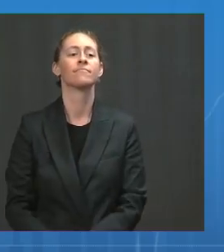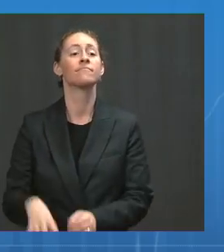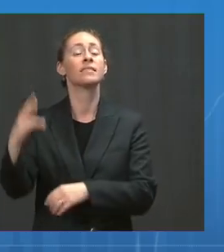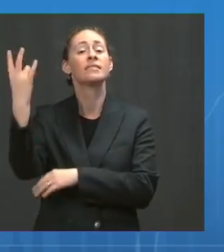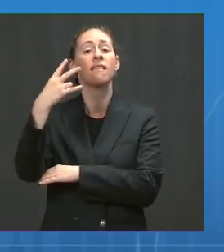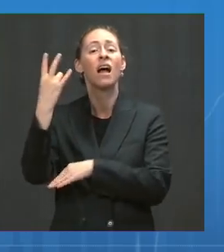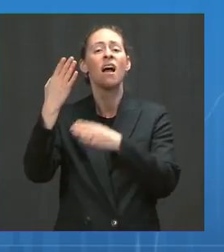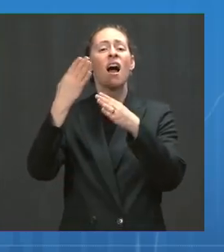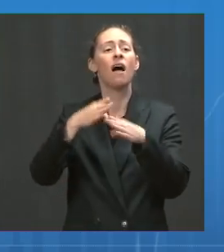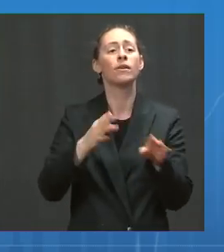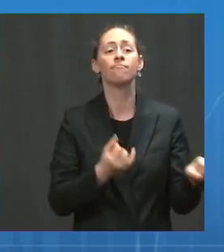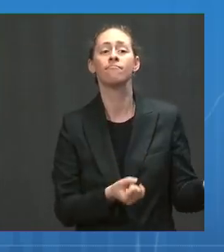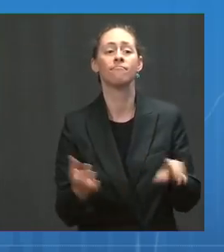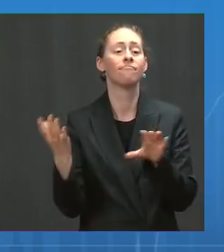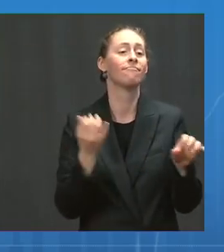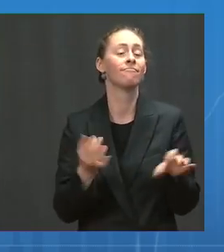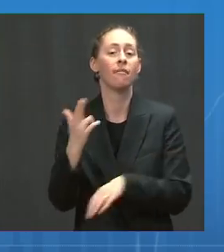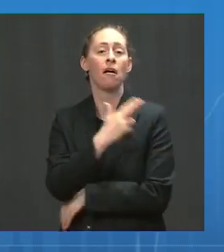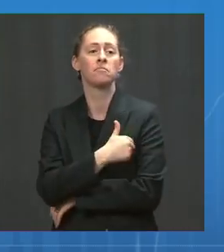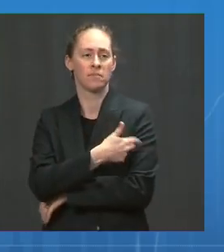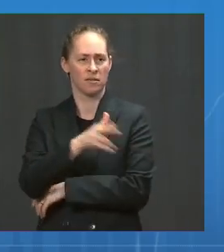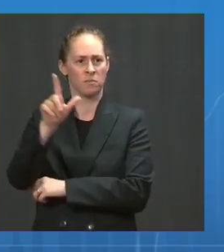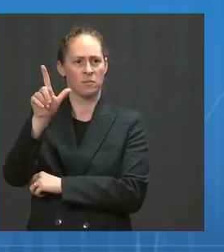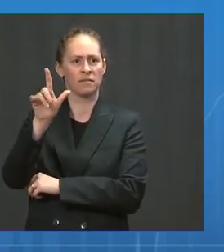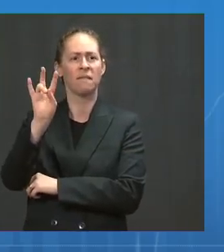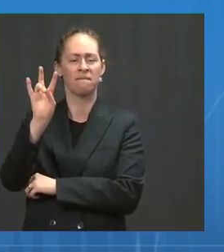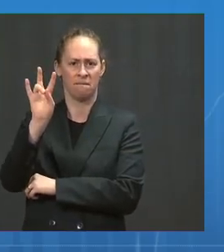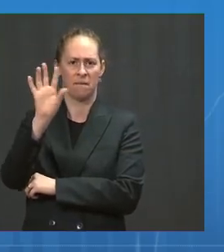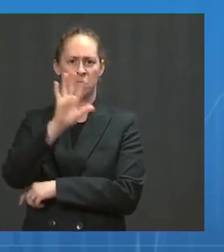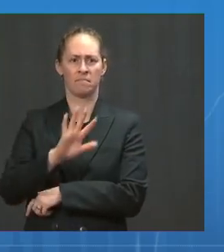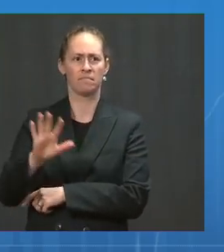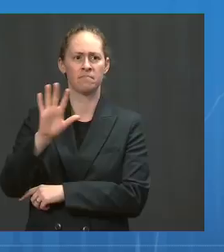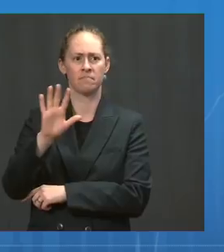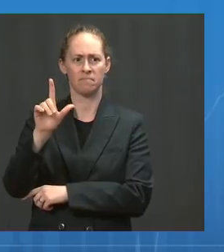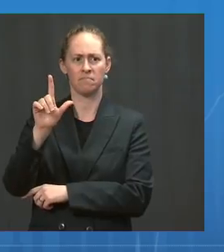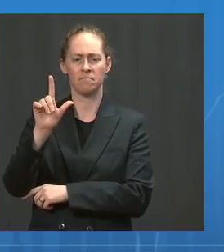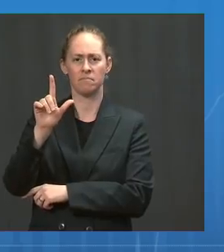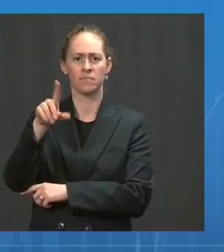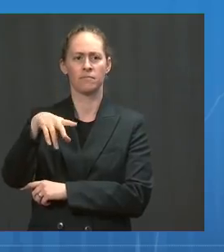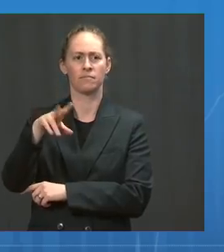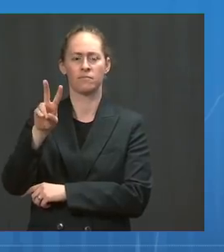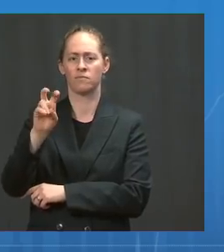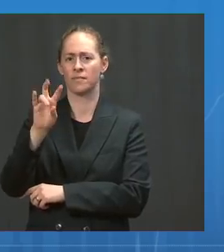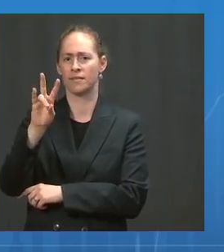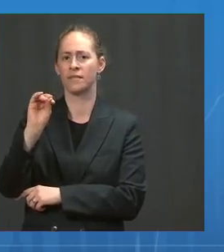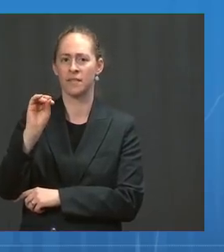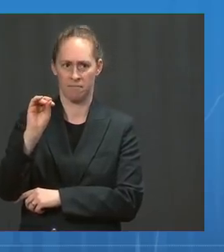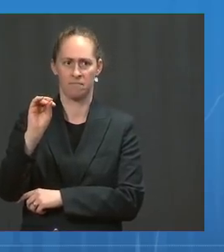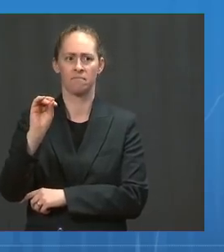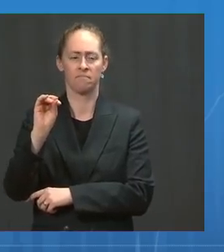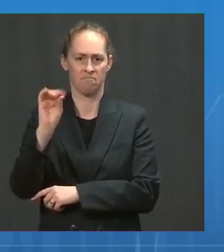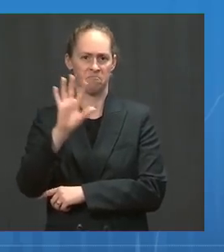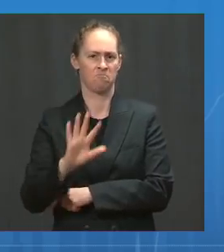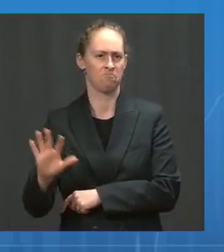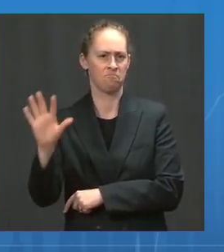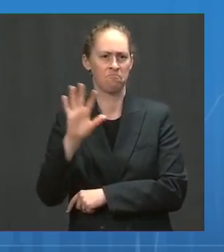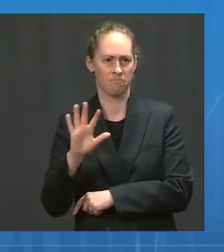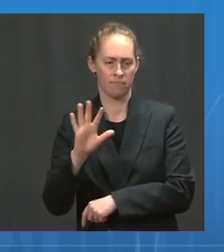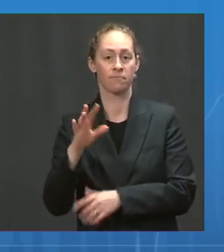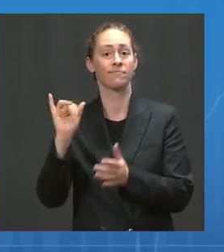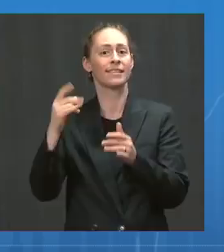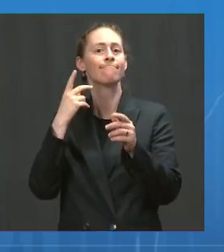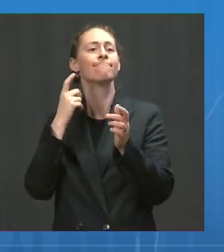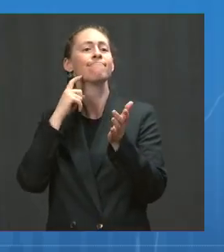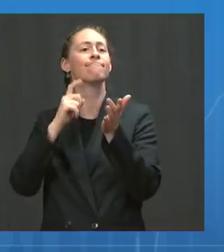2790 per day, an increase of about 36 percent from the previous seven-day period. And